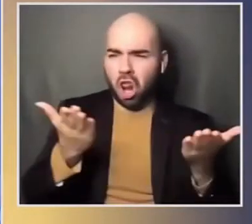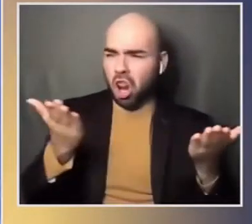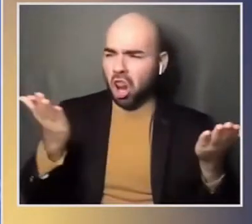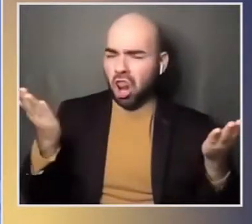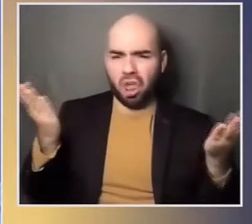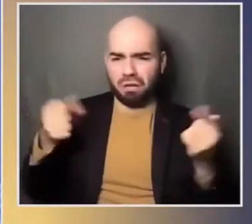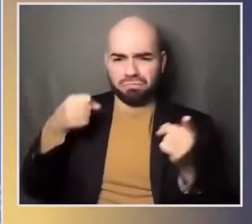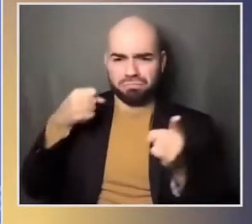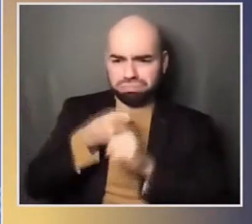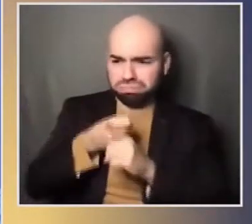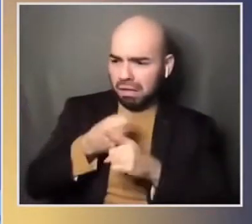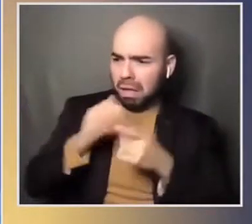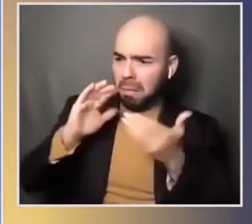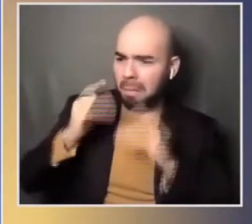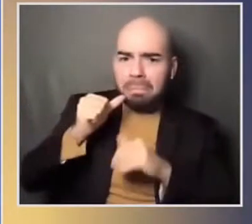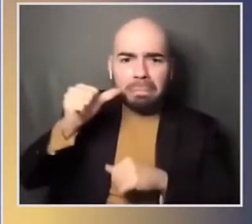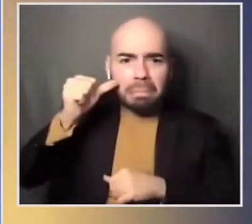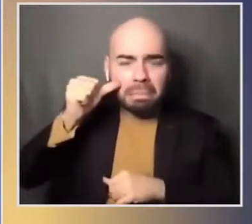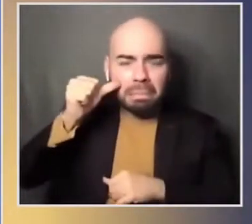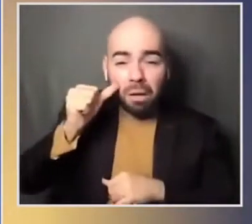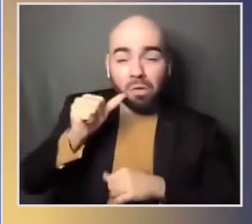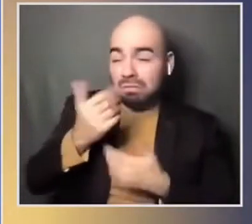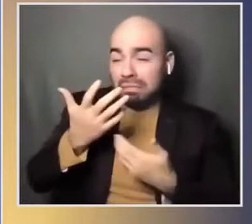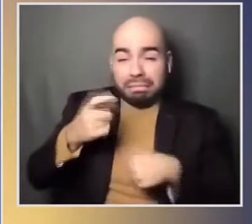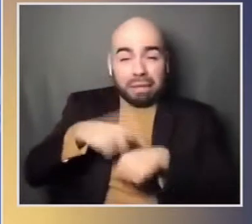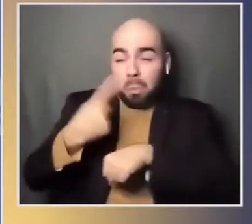occupying the white house